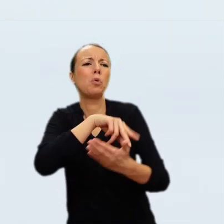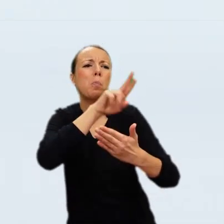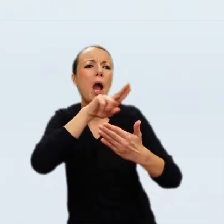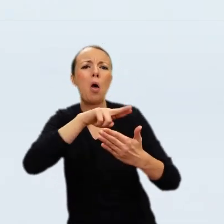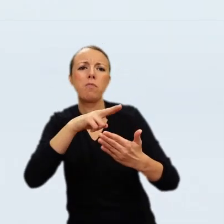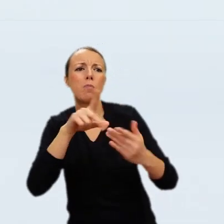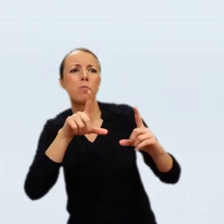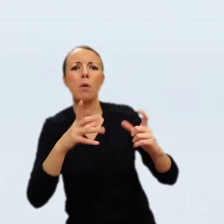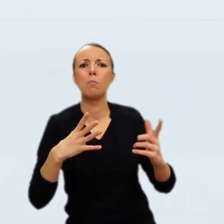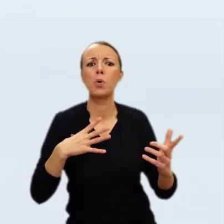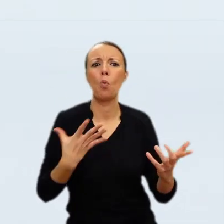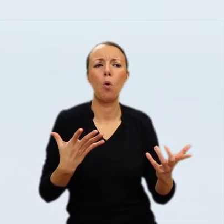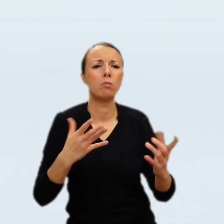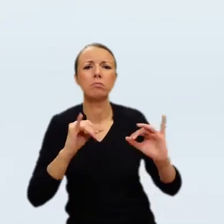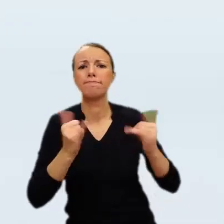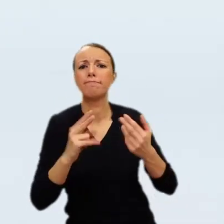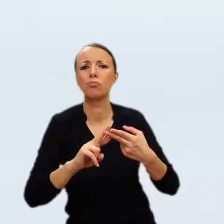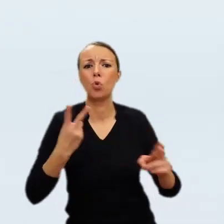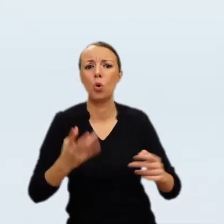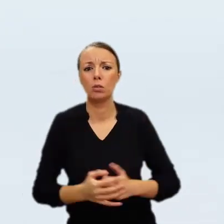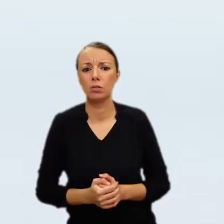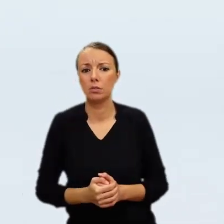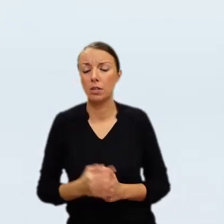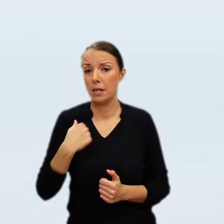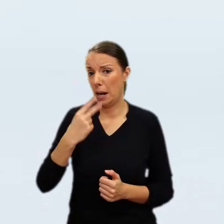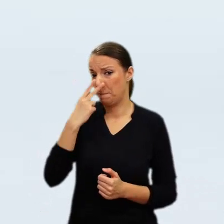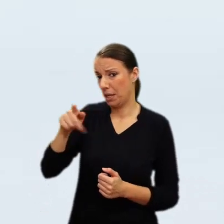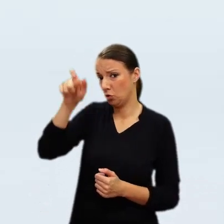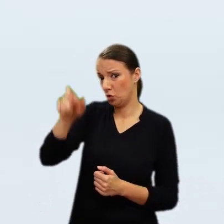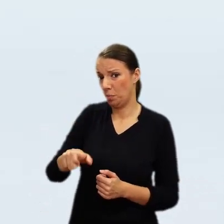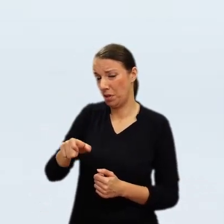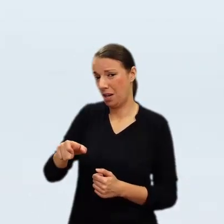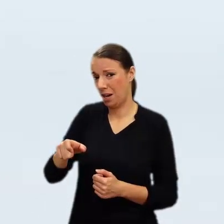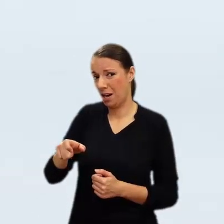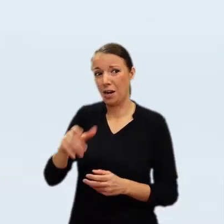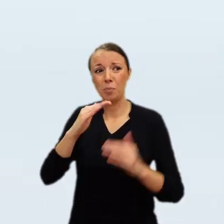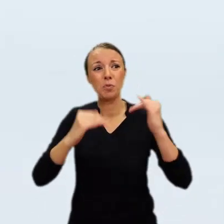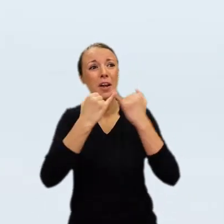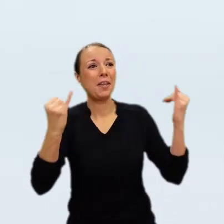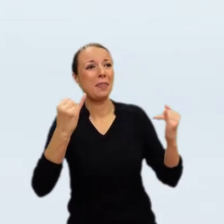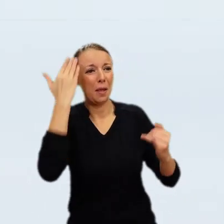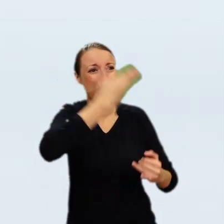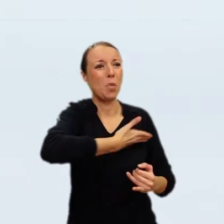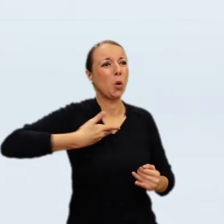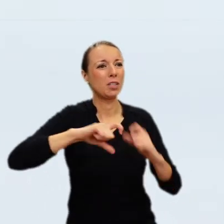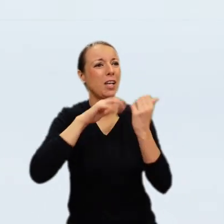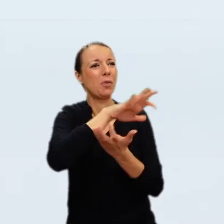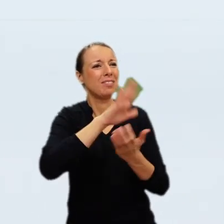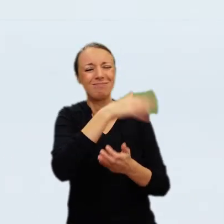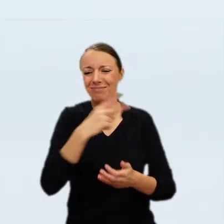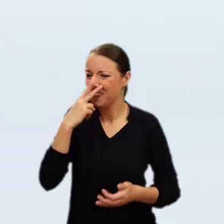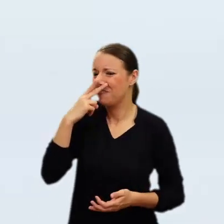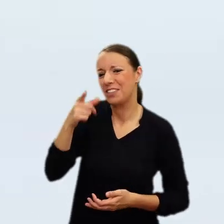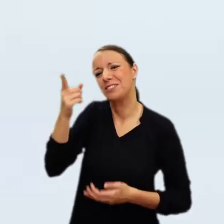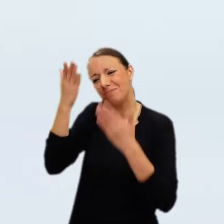Having a Coke with you is even more fun than going to San Sebastian, Irun, Hendae, Biarritz, Bayonne or being sick